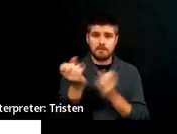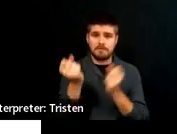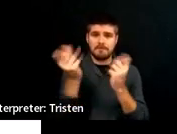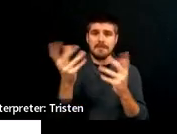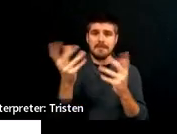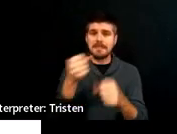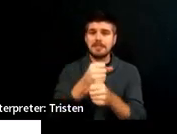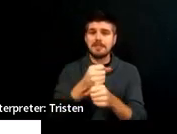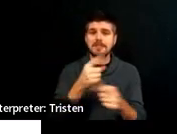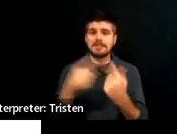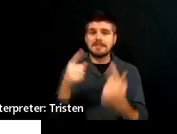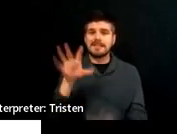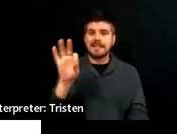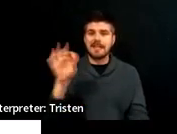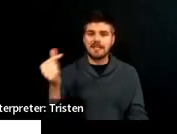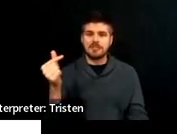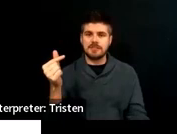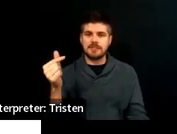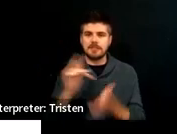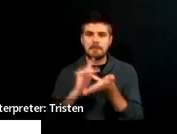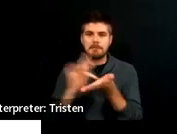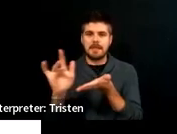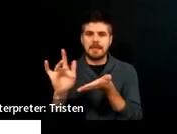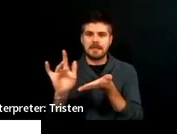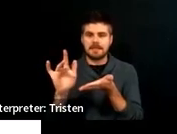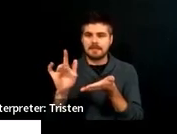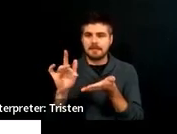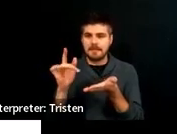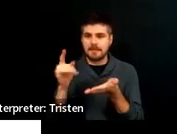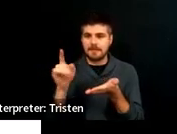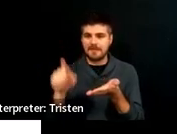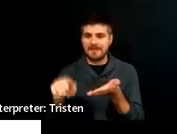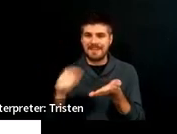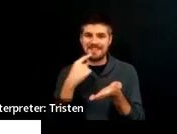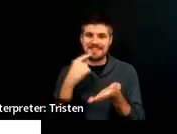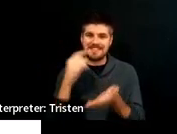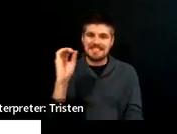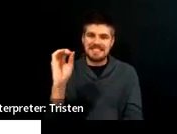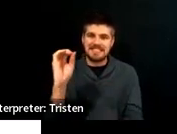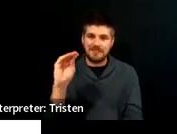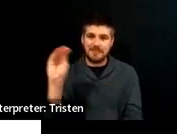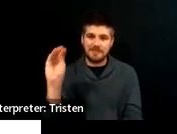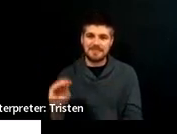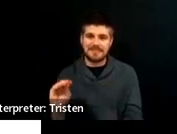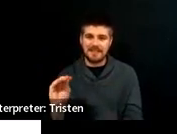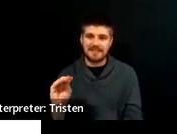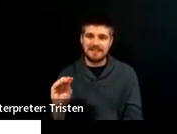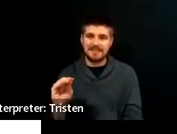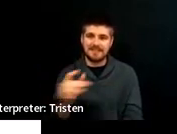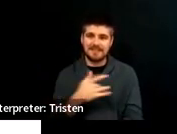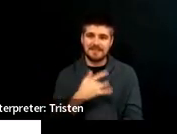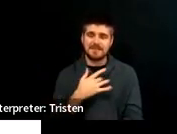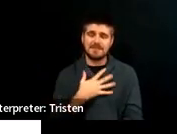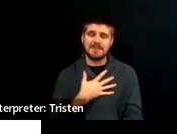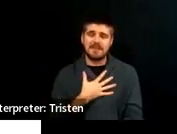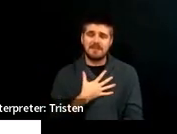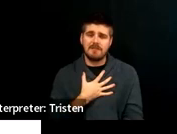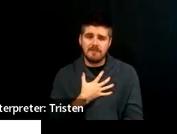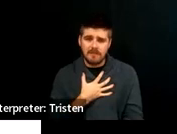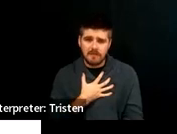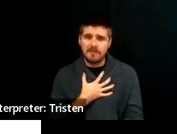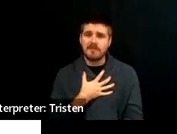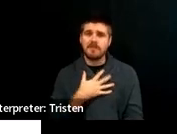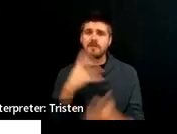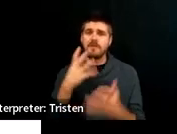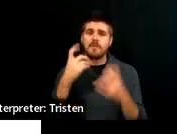9G and it's blank. And we have to say zero percent and it literally sometimes brings me almost a tear because I know